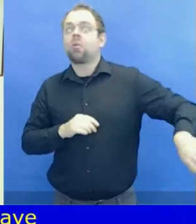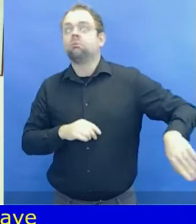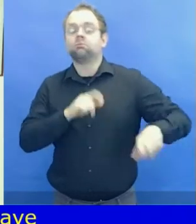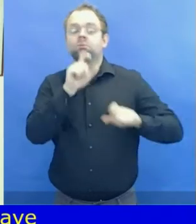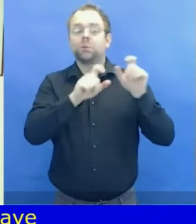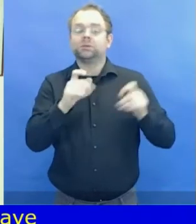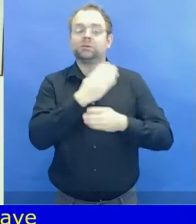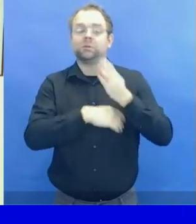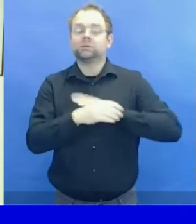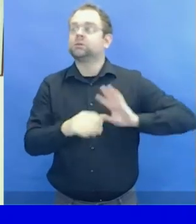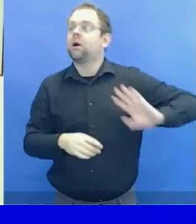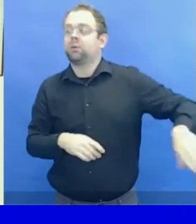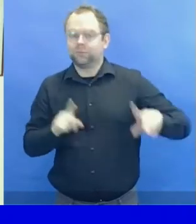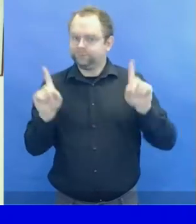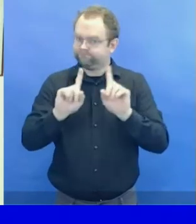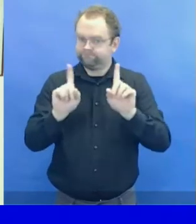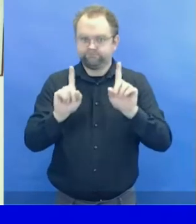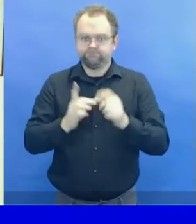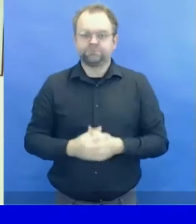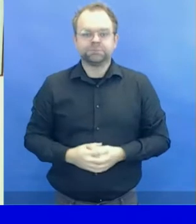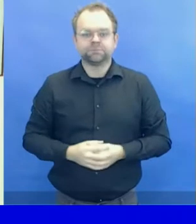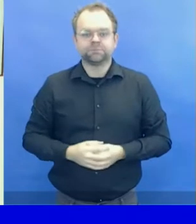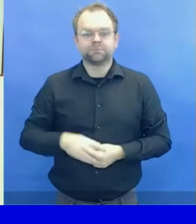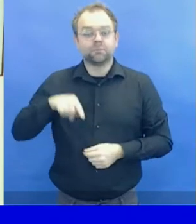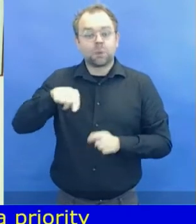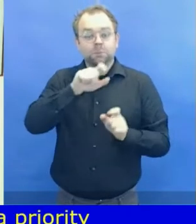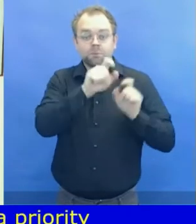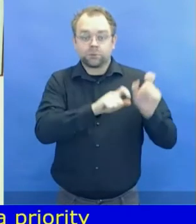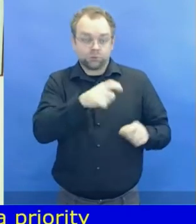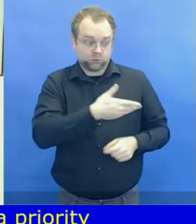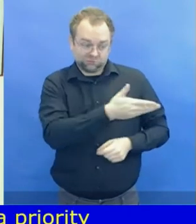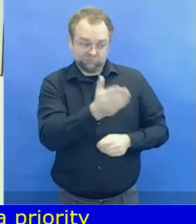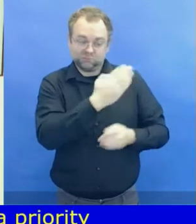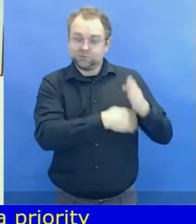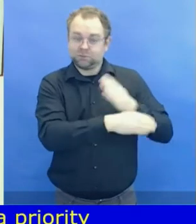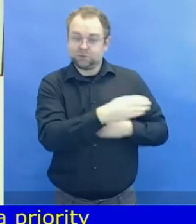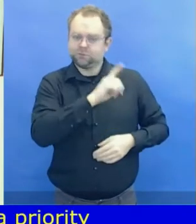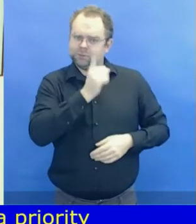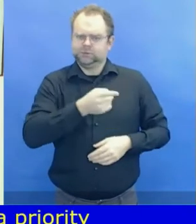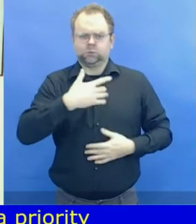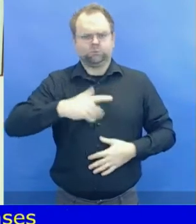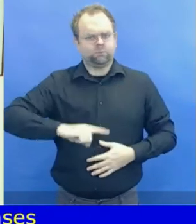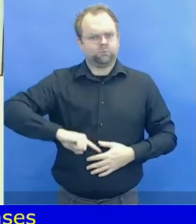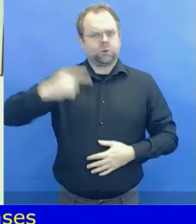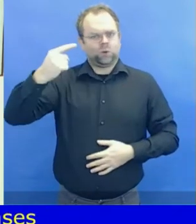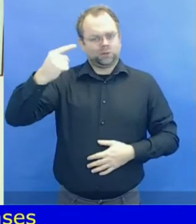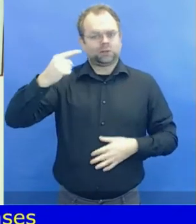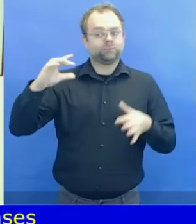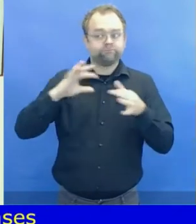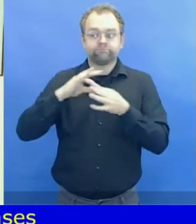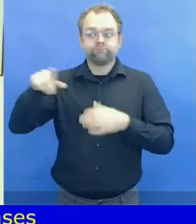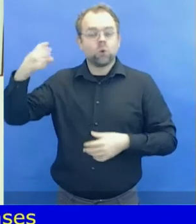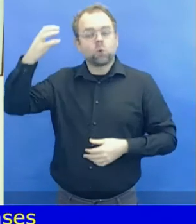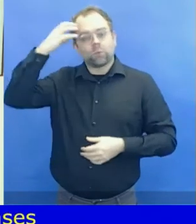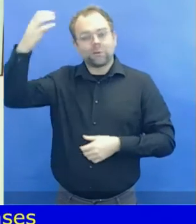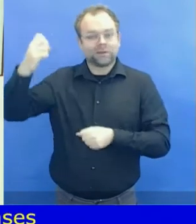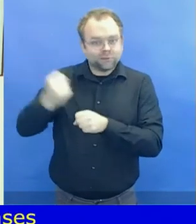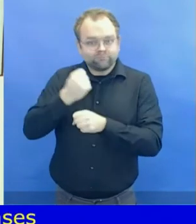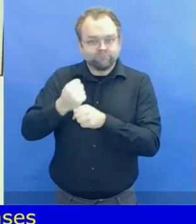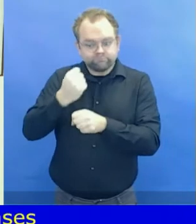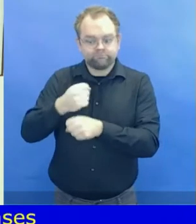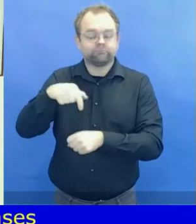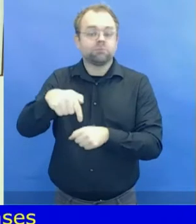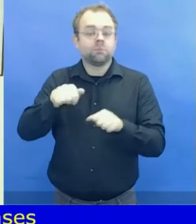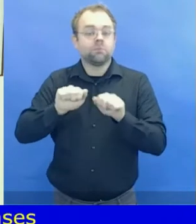to ensure economic recovery afterwards. Dear friends, we have gone a long path over the past 75